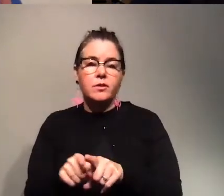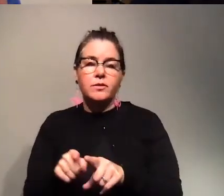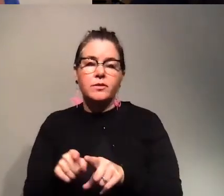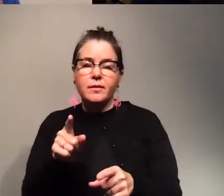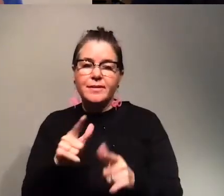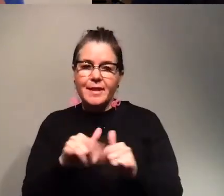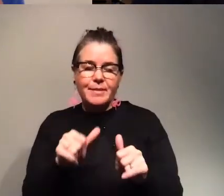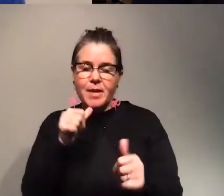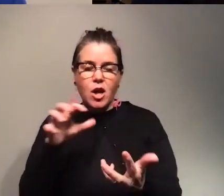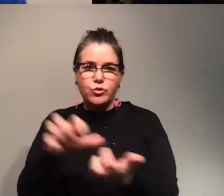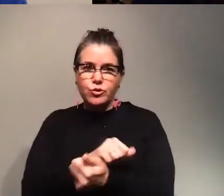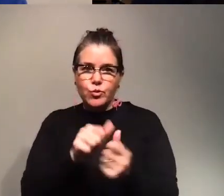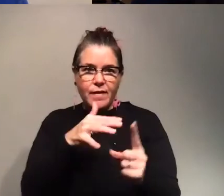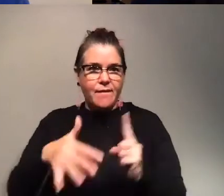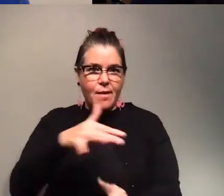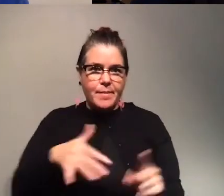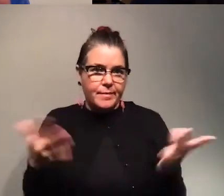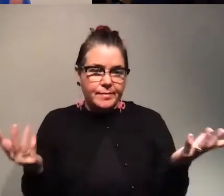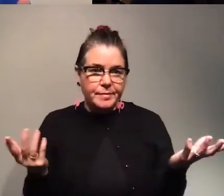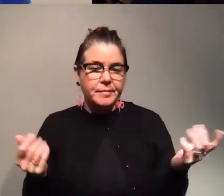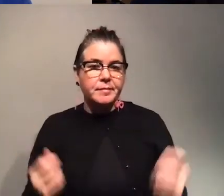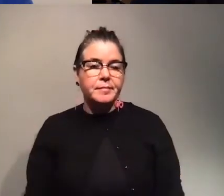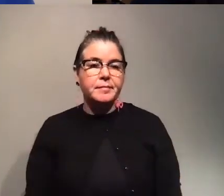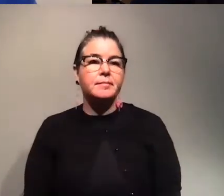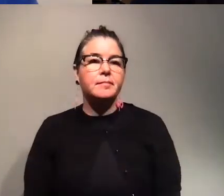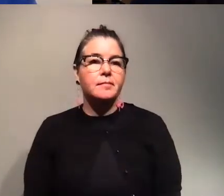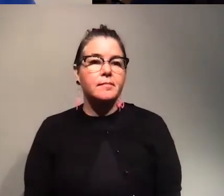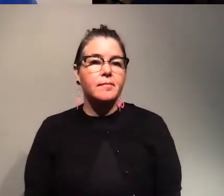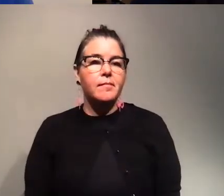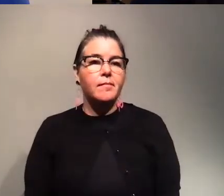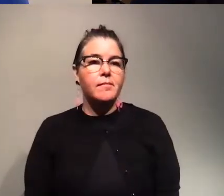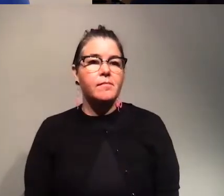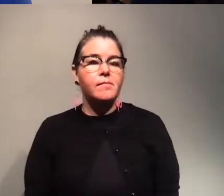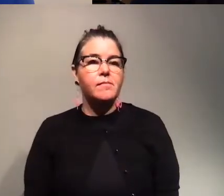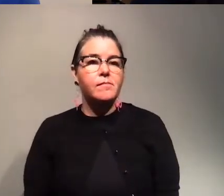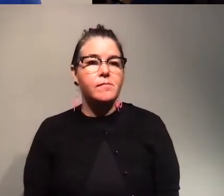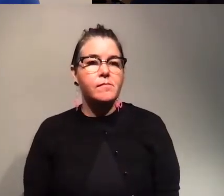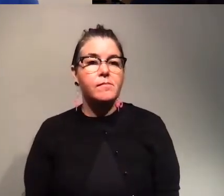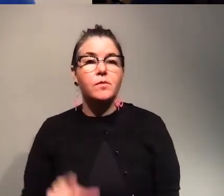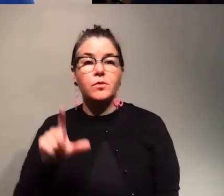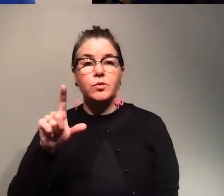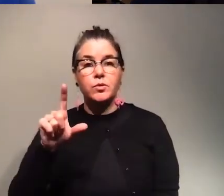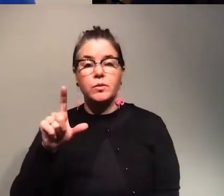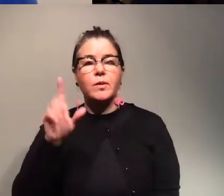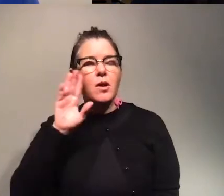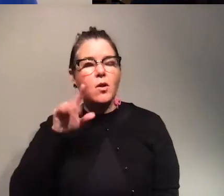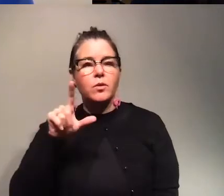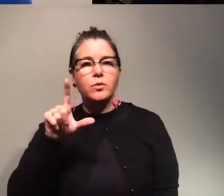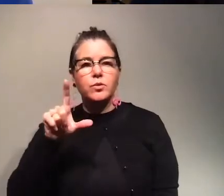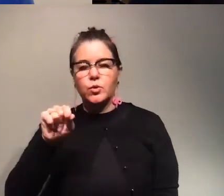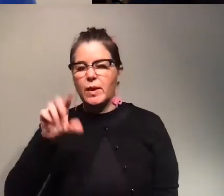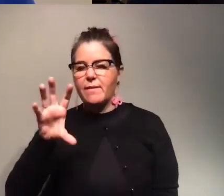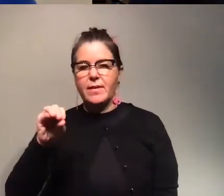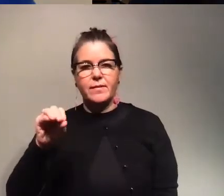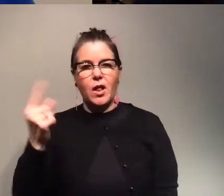so um we know that for example by 2050 and it's always 2050 it's like